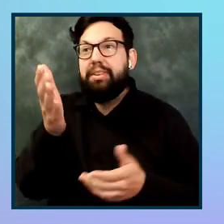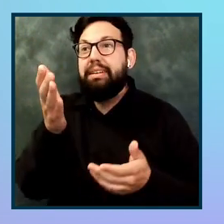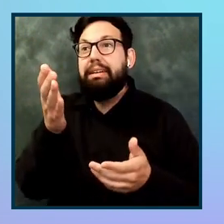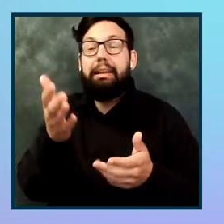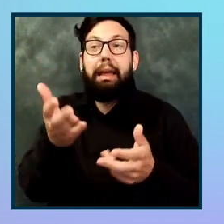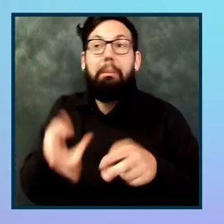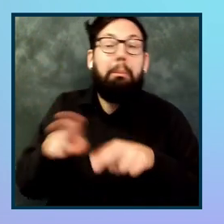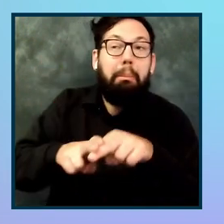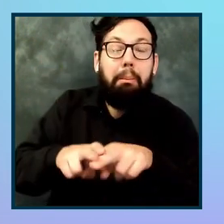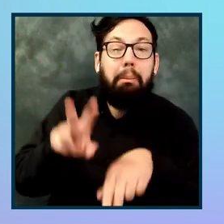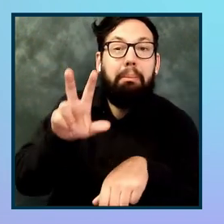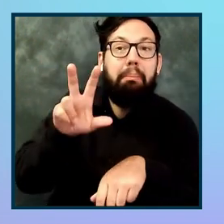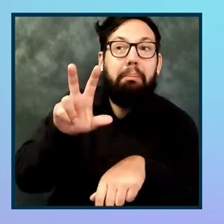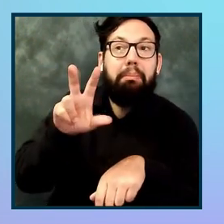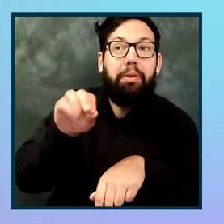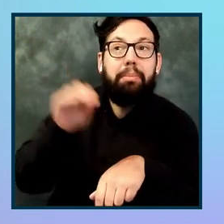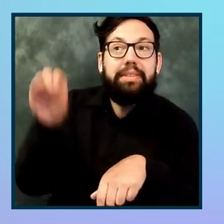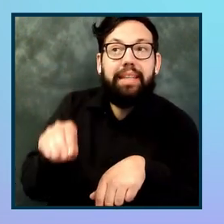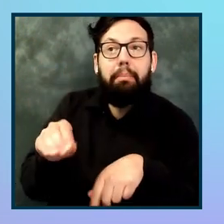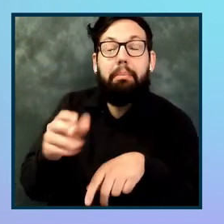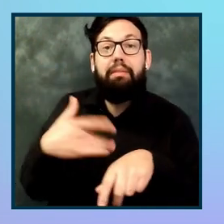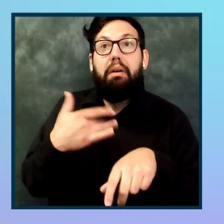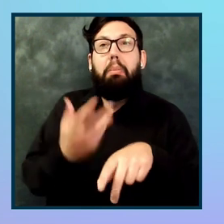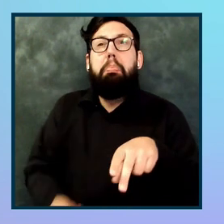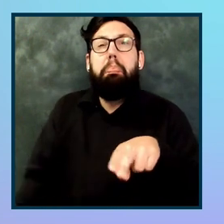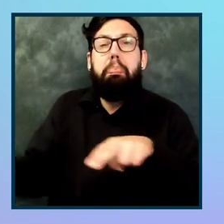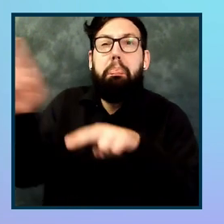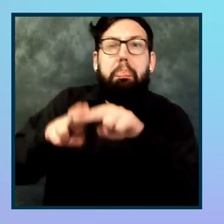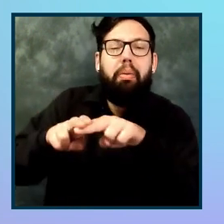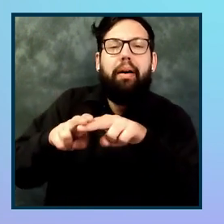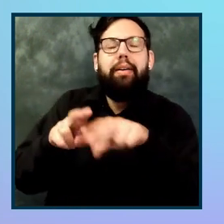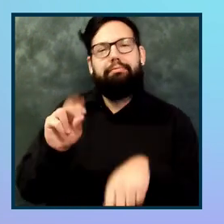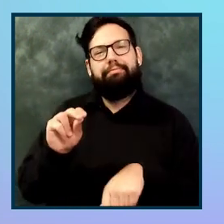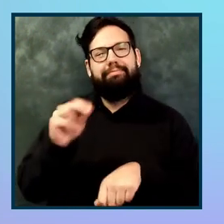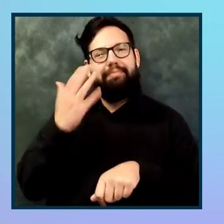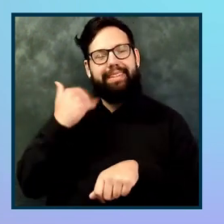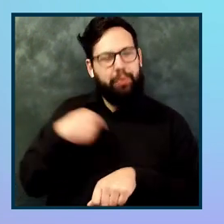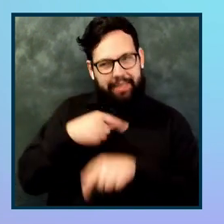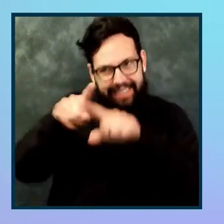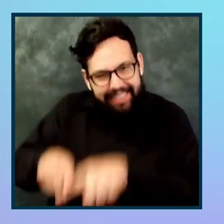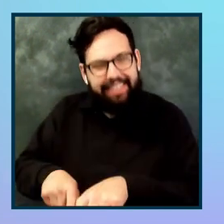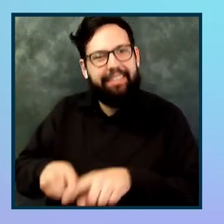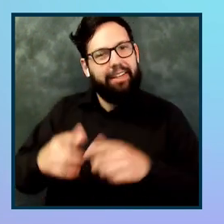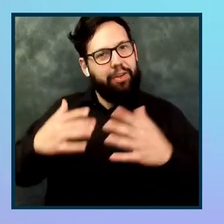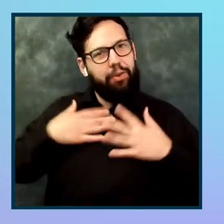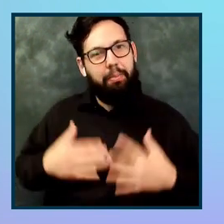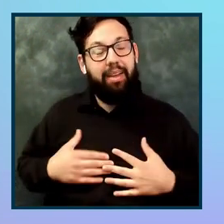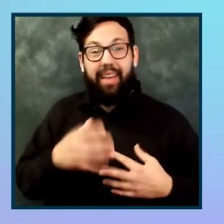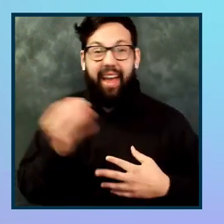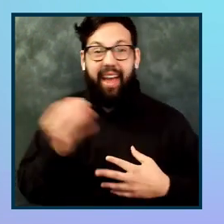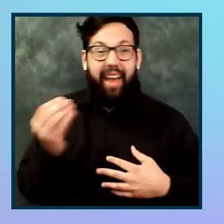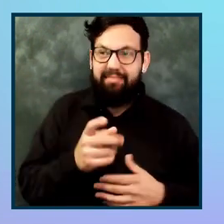But we are not going to go that far because we need this human part. And I don't want to lose this human part.